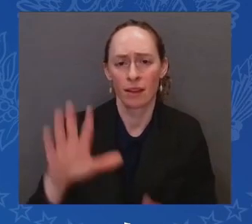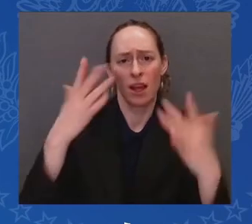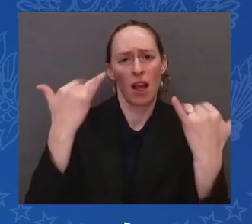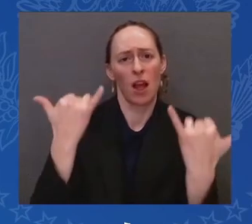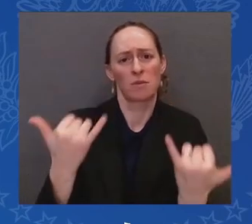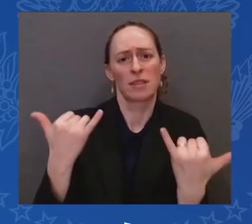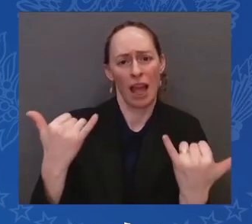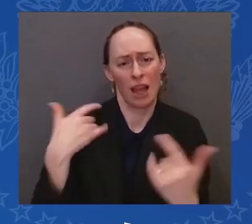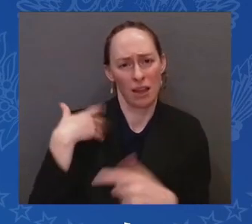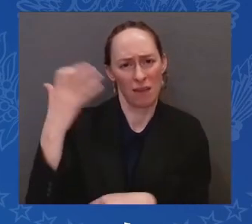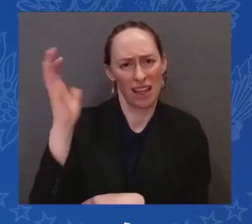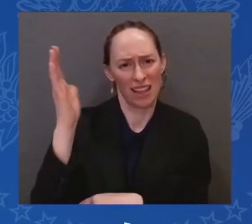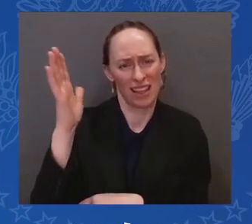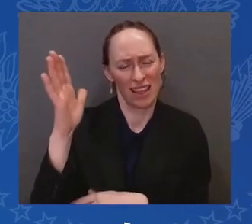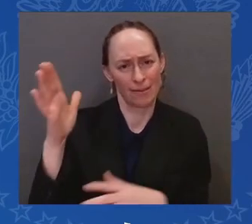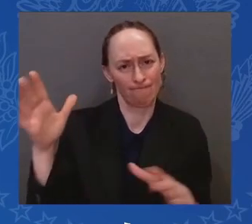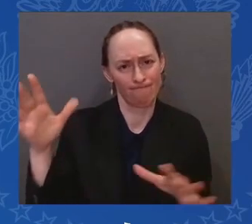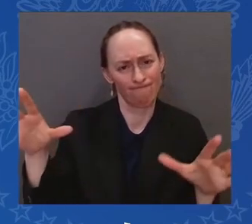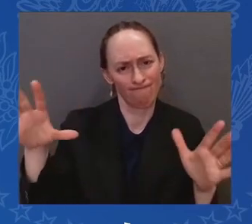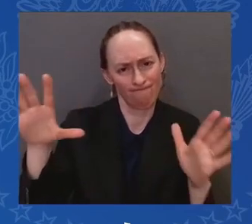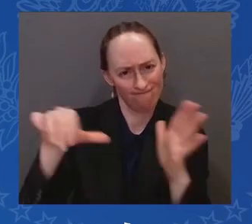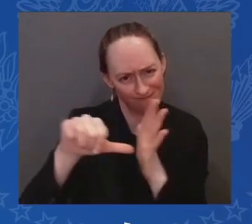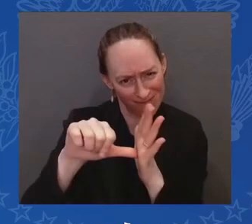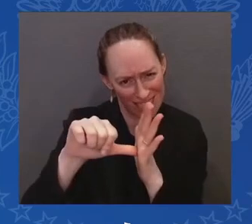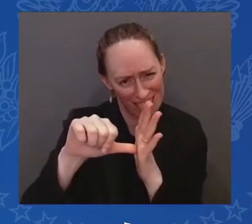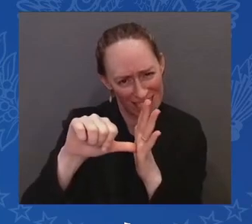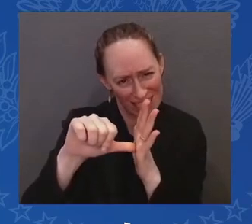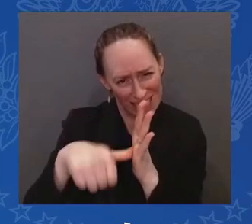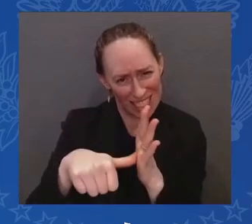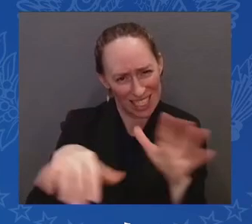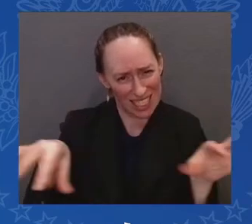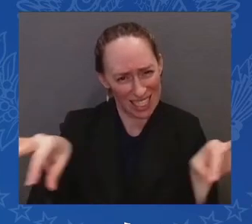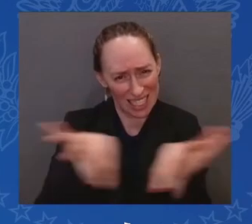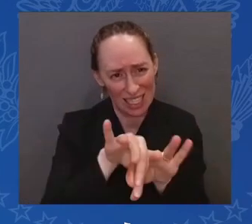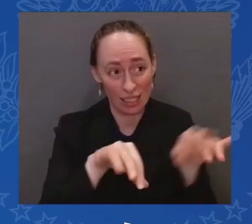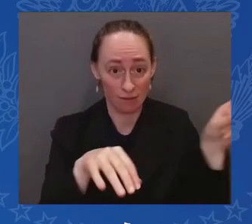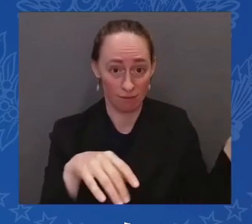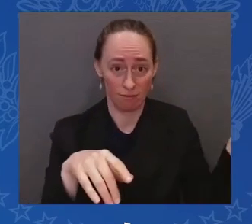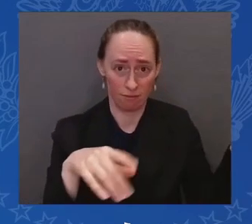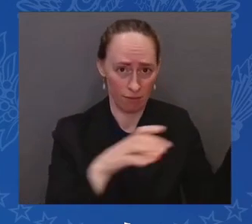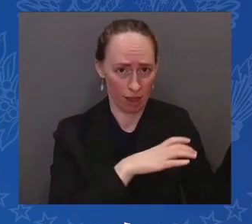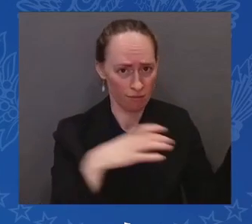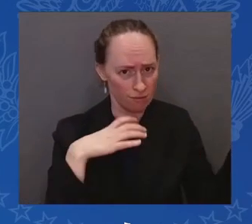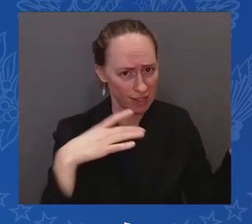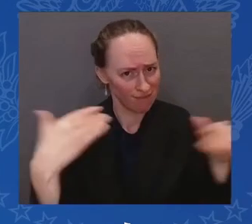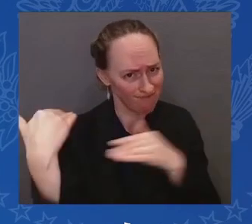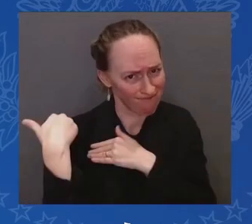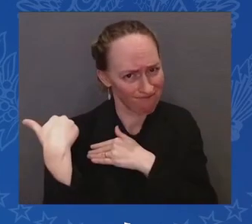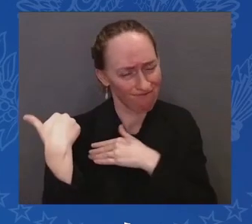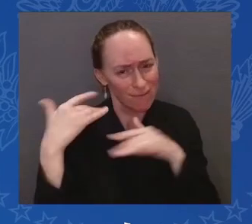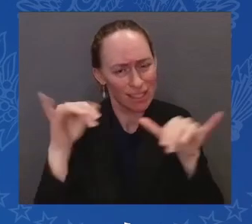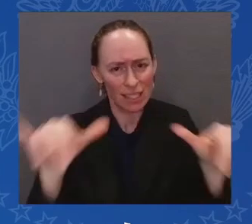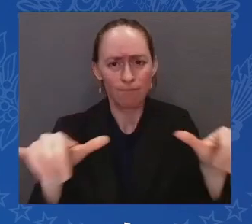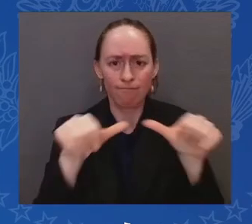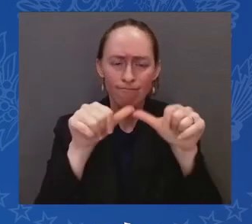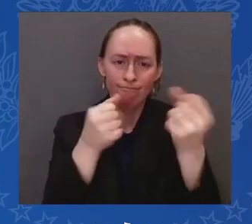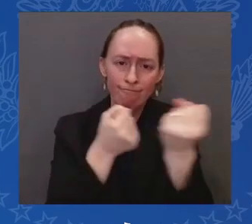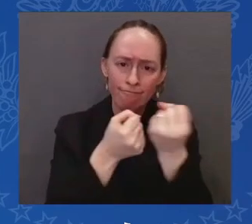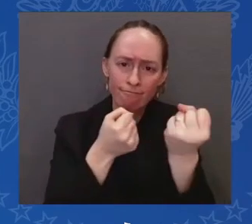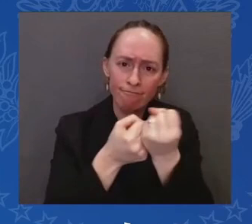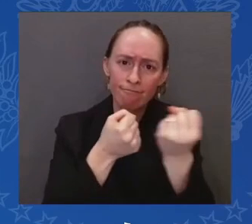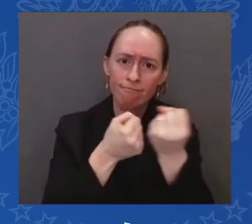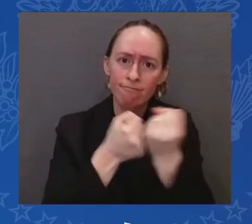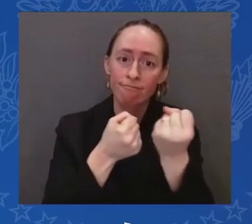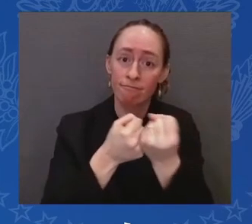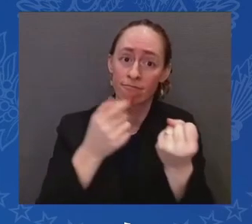to uphold the national security needs of the United States and, quite frankly, of our partners as well. This cannot wait.